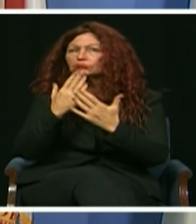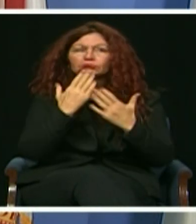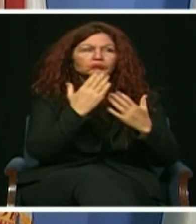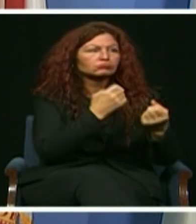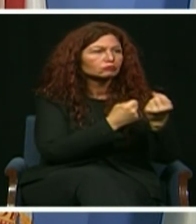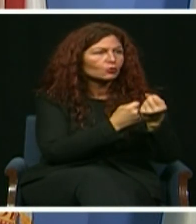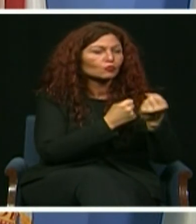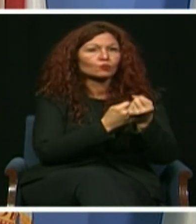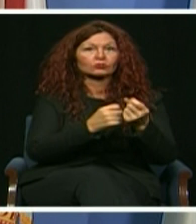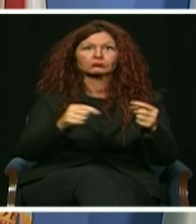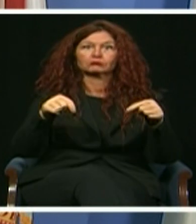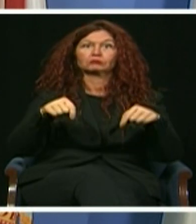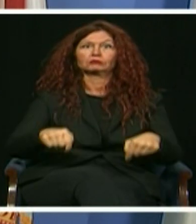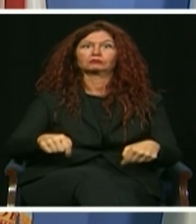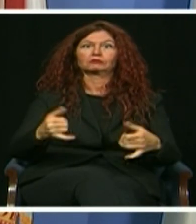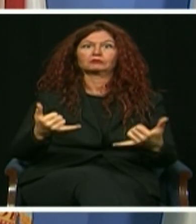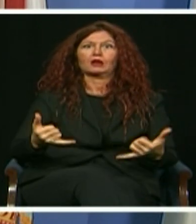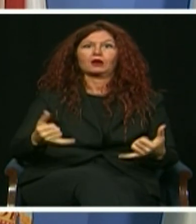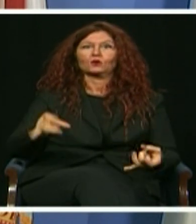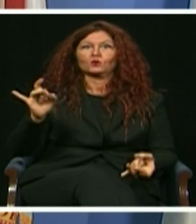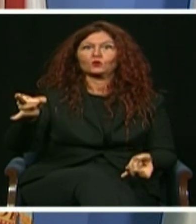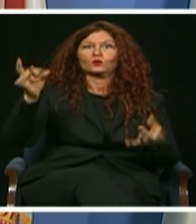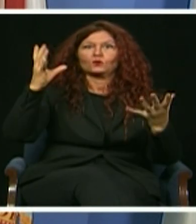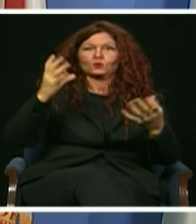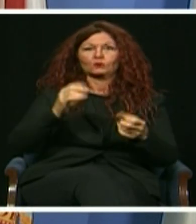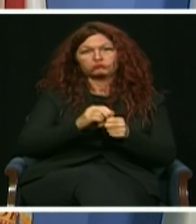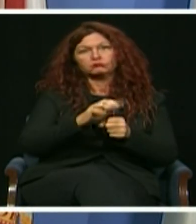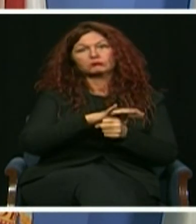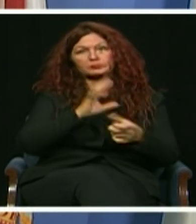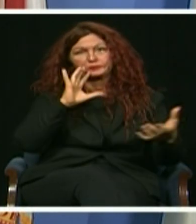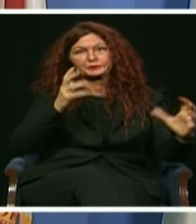times. And what about those young ladies with the pledge?